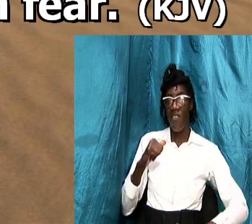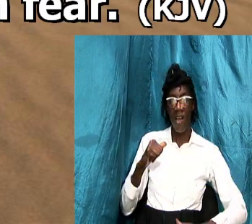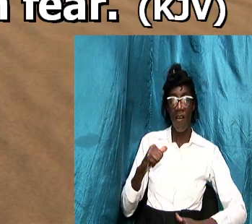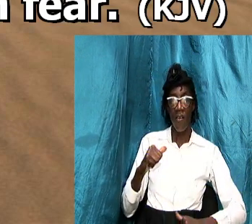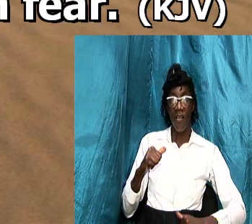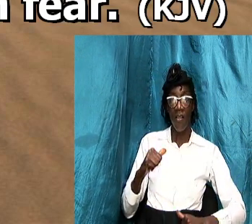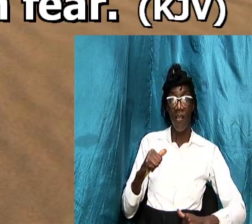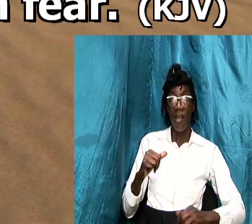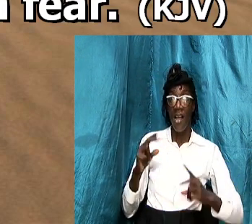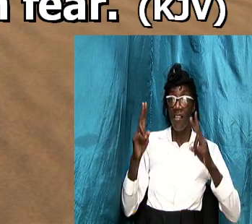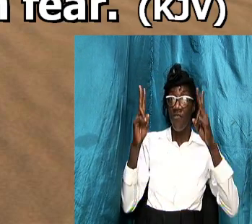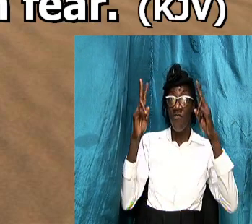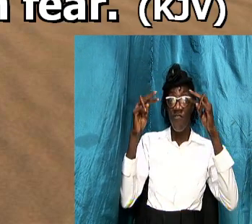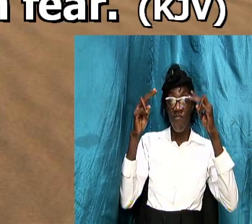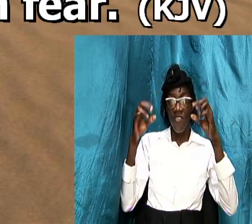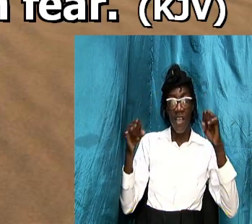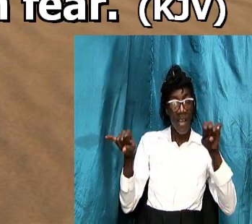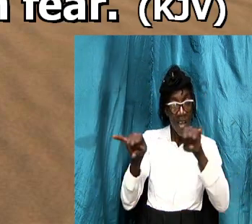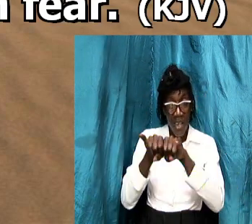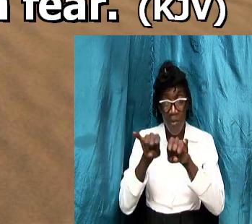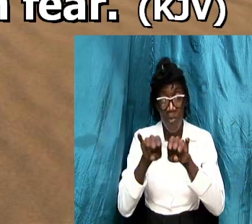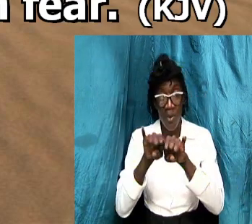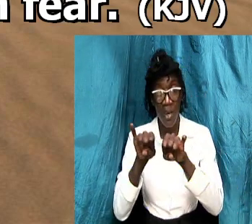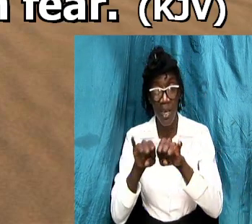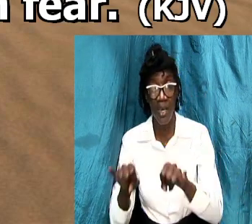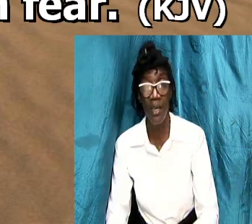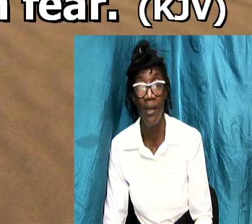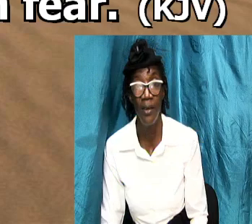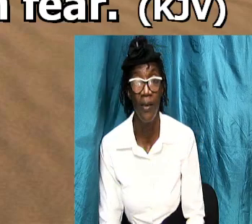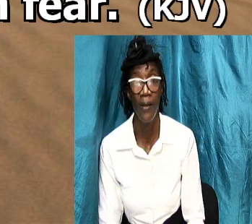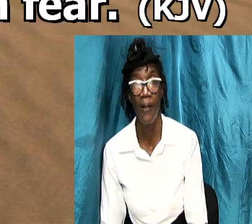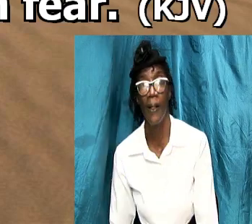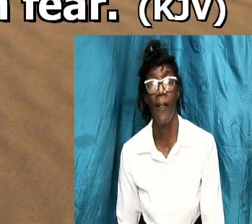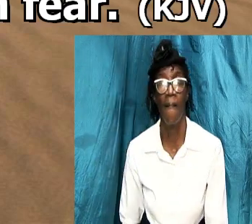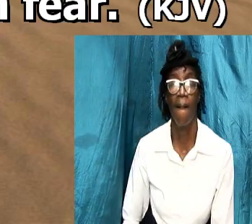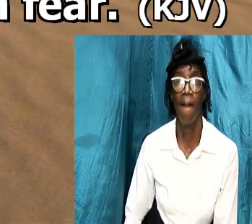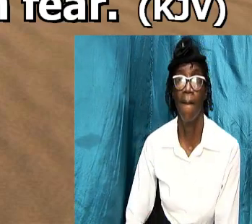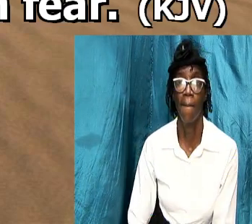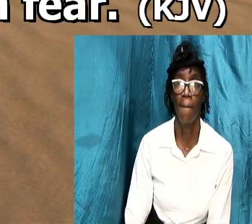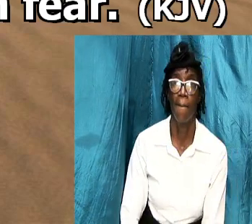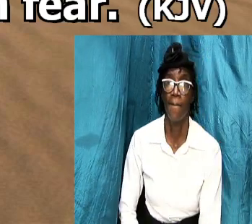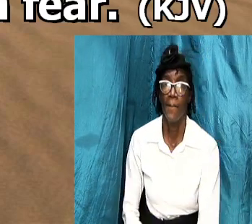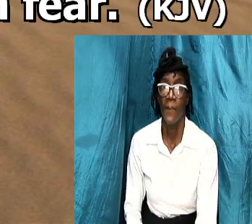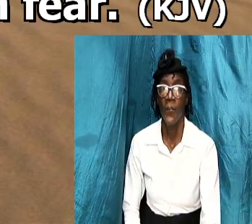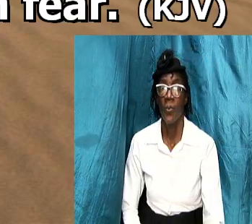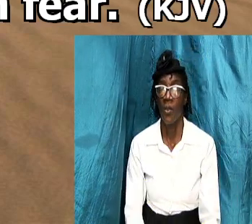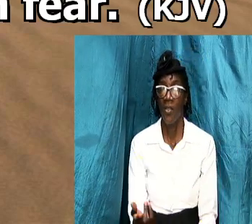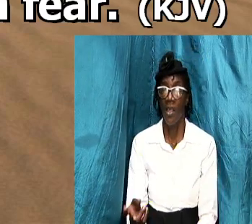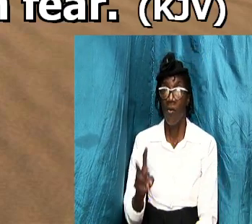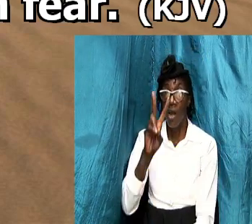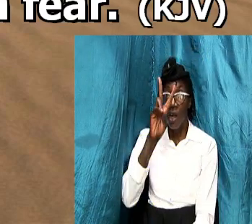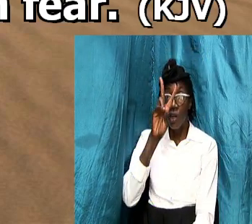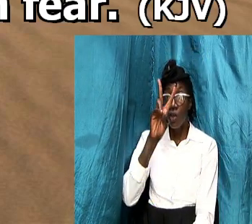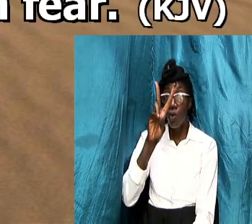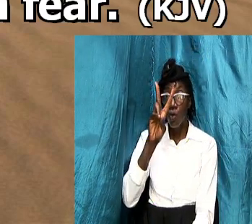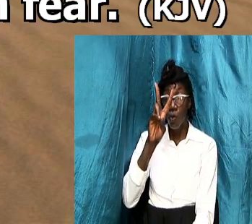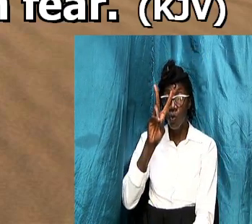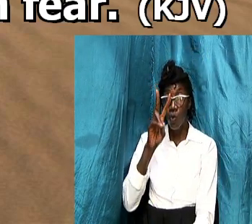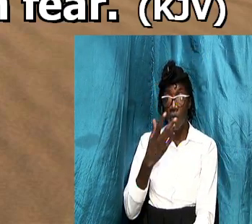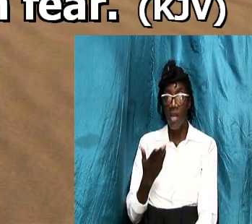significant this is very significant there are two concepts